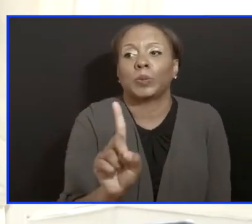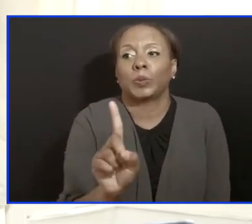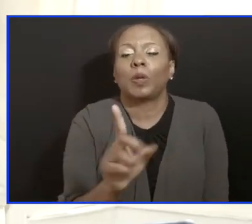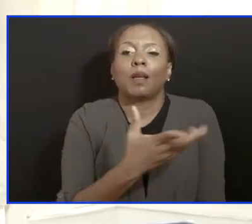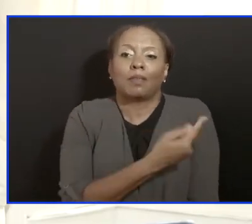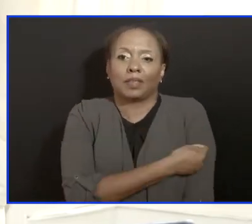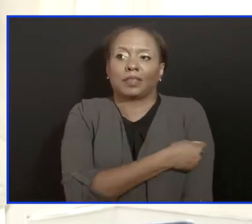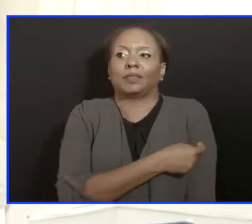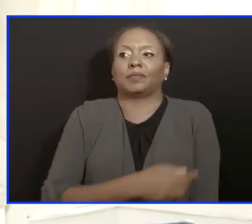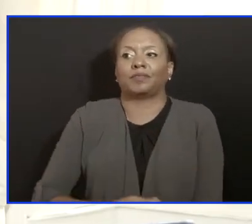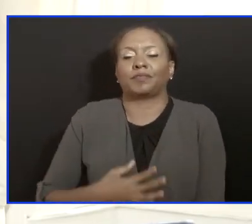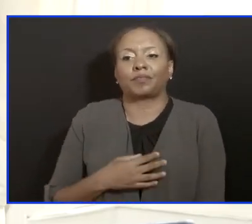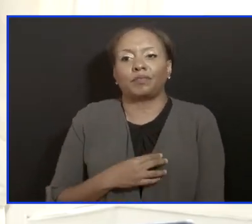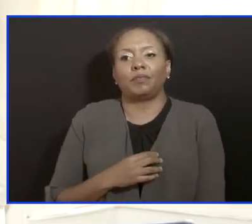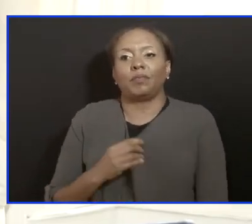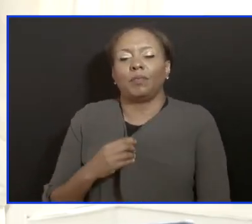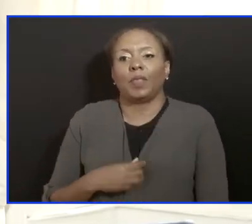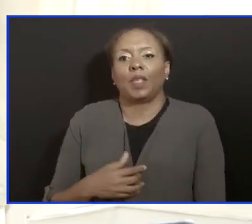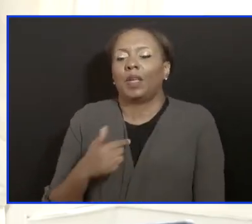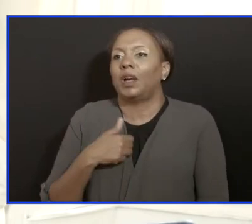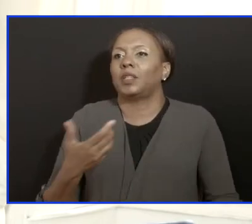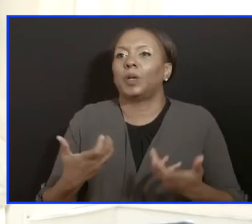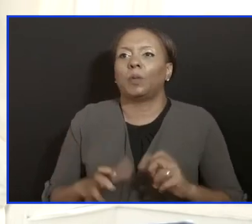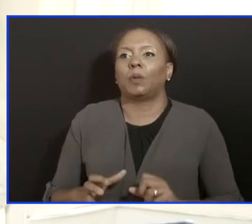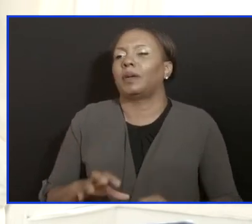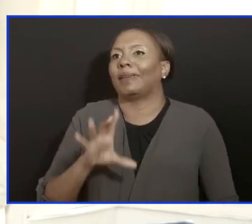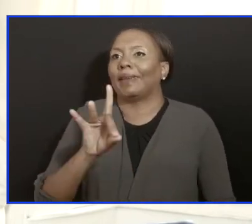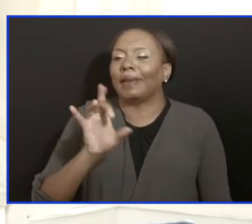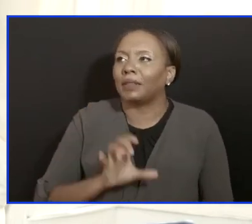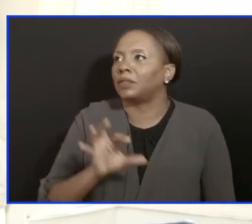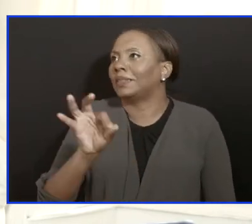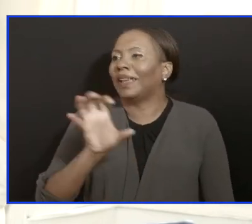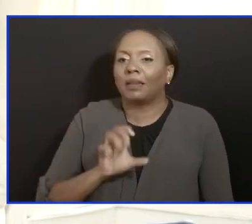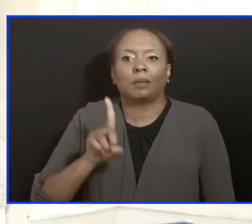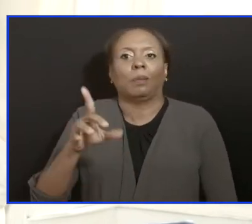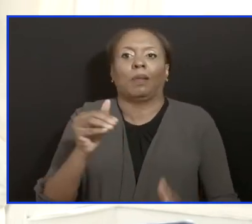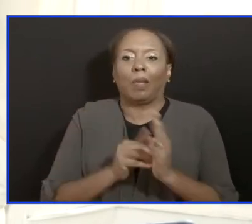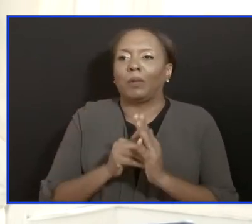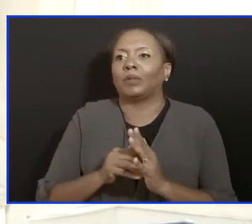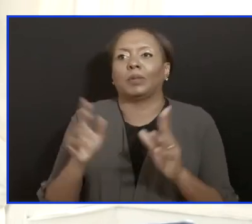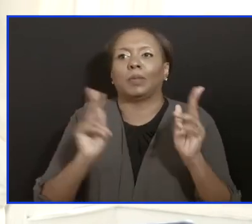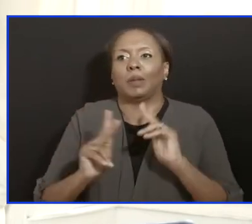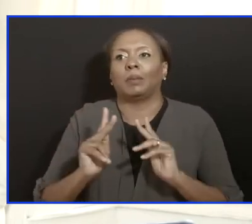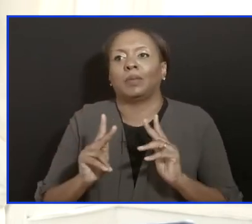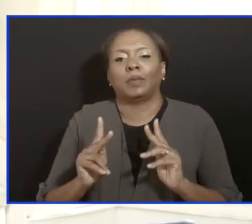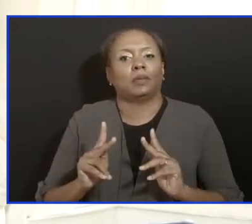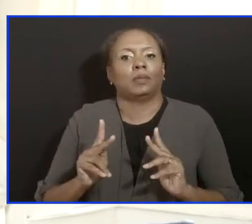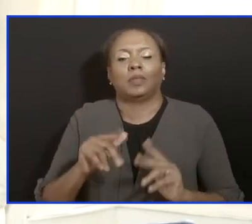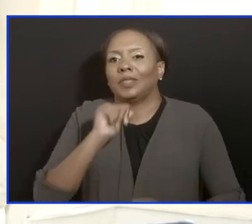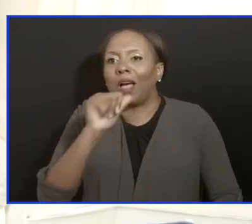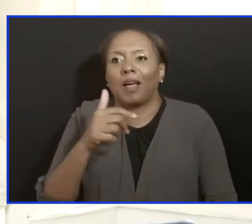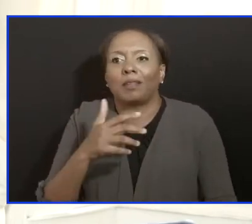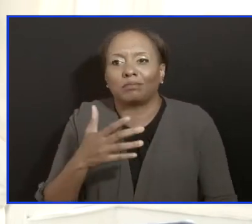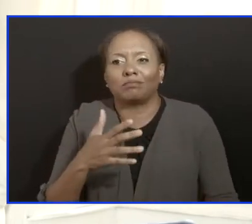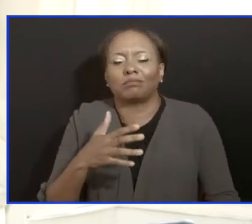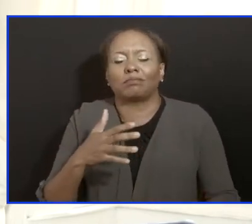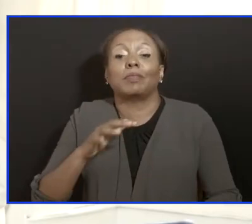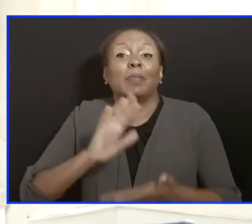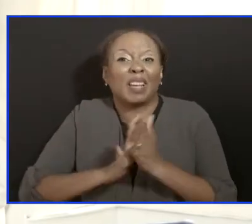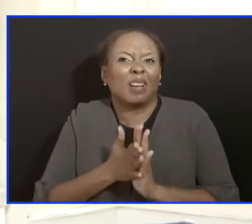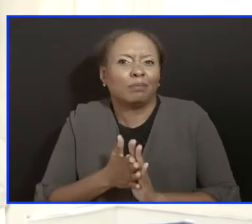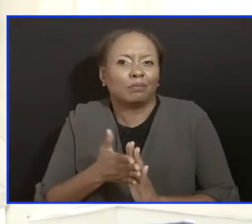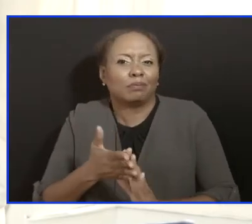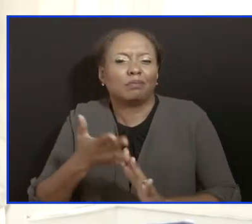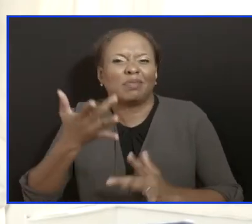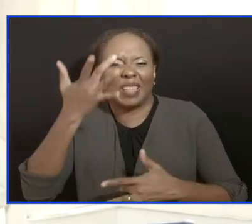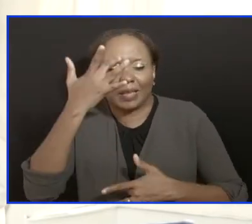I don't want to see a thousand cases in this country or 800 or 900 or whatever is predicted. And we have the capacity to get there and to do that and to